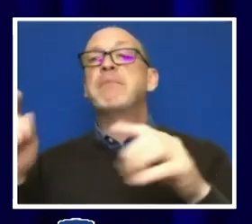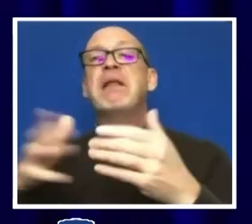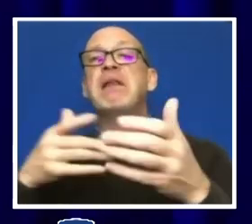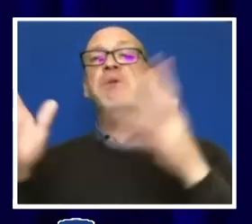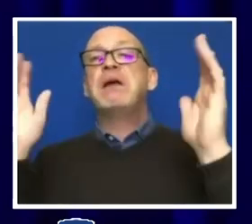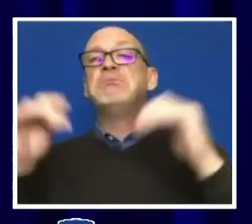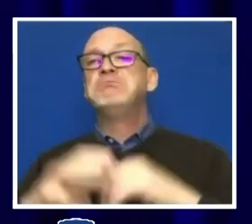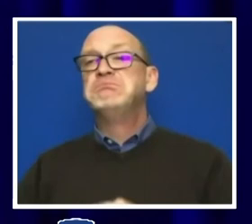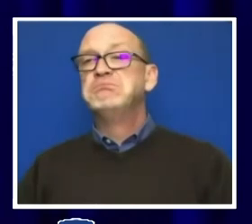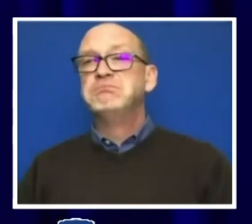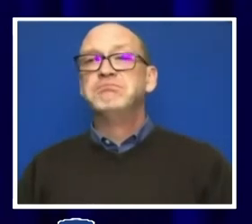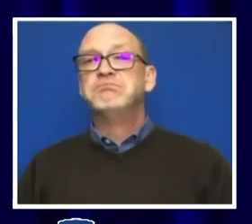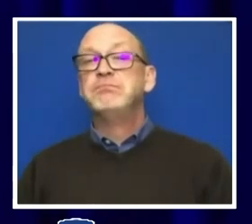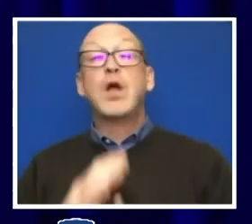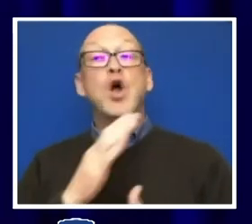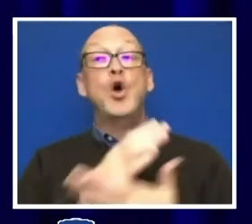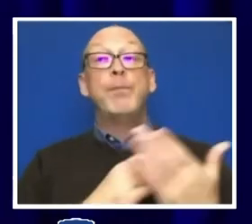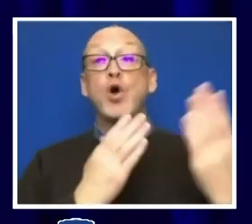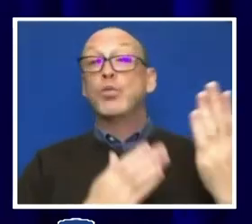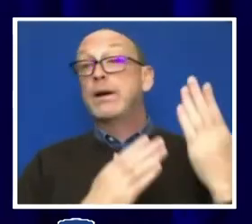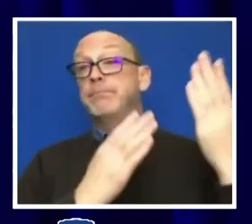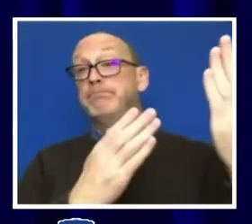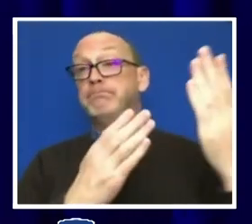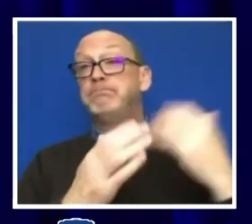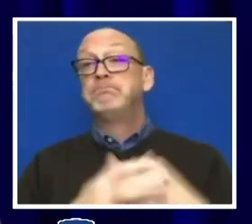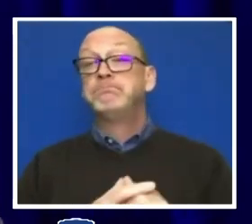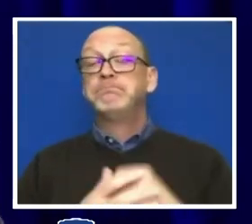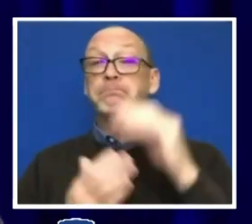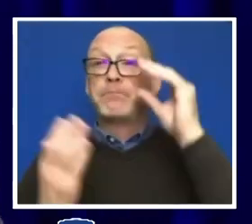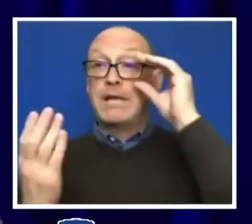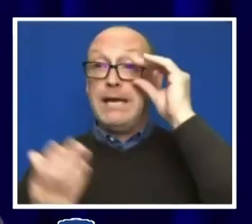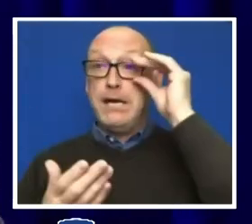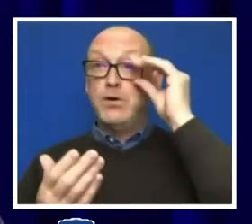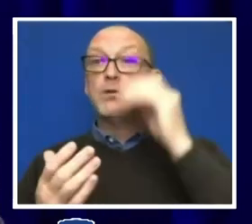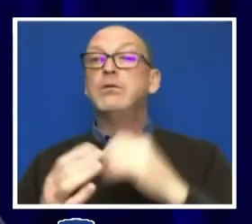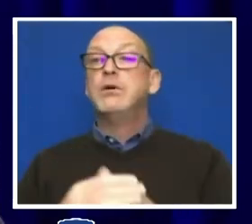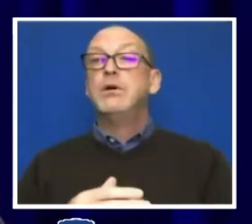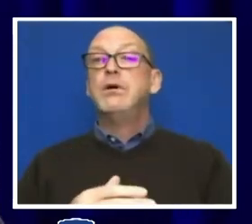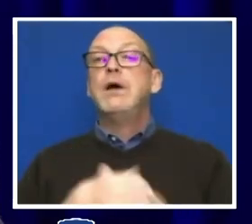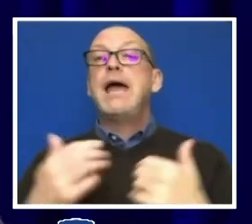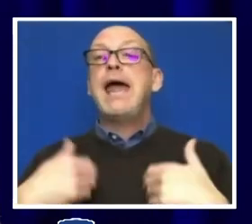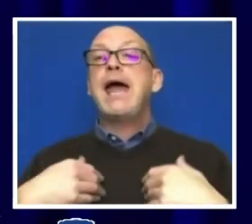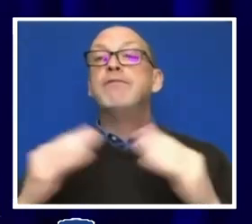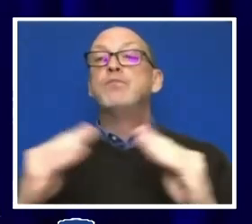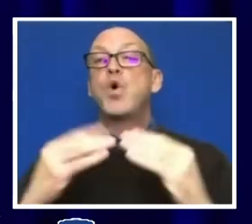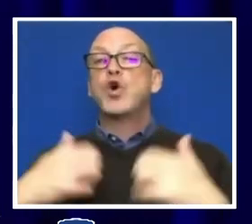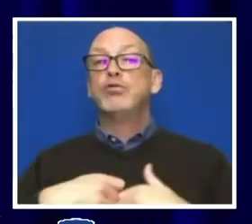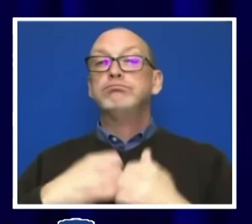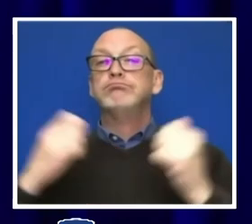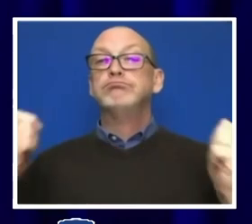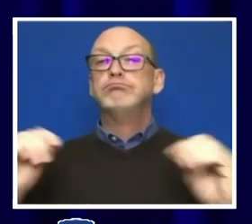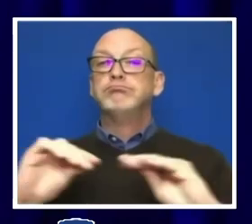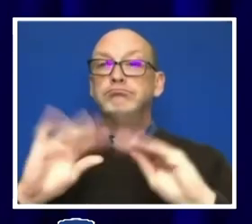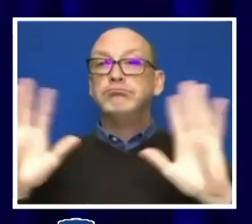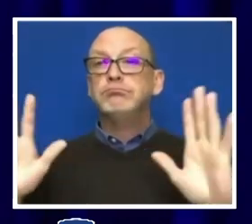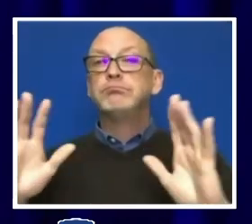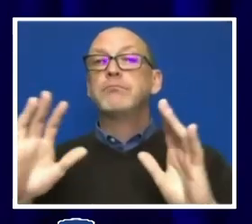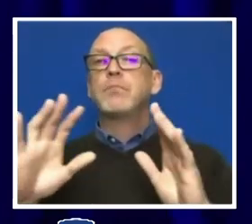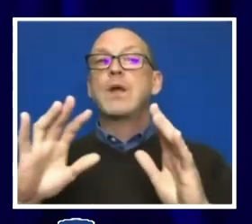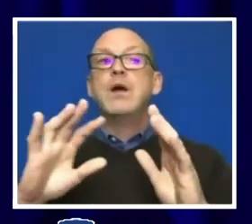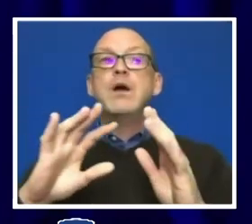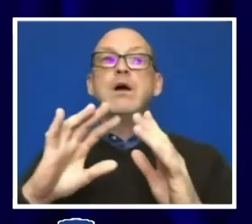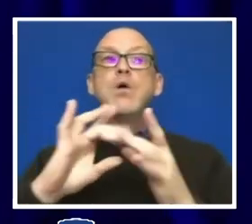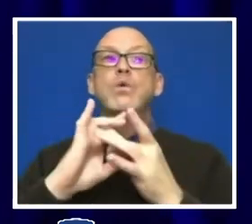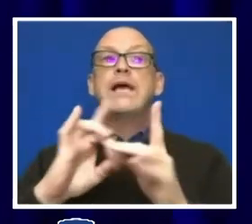And part of the recommendations here are to have greater transparencies in terms of the number of